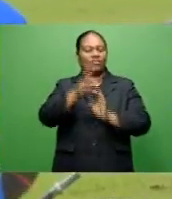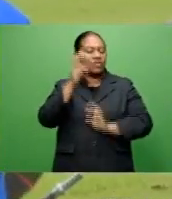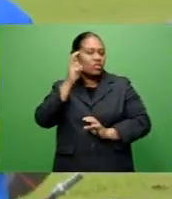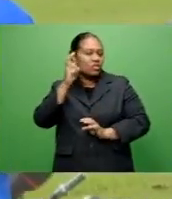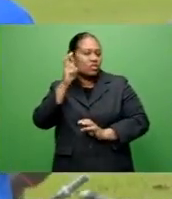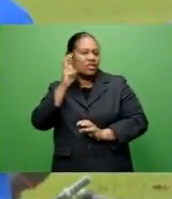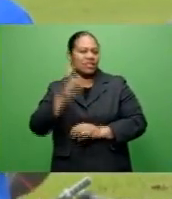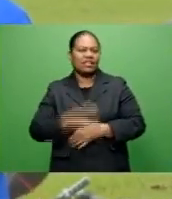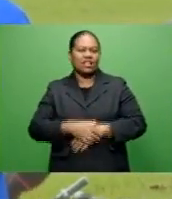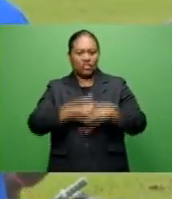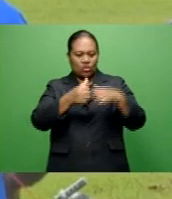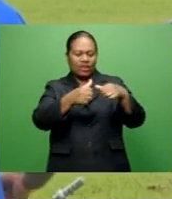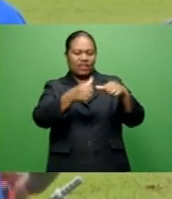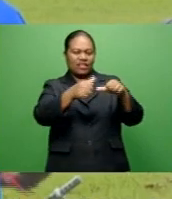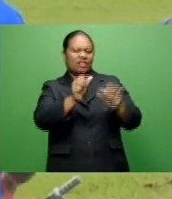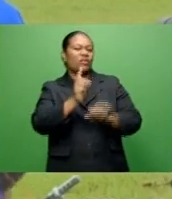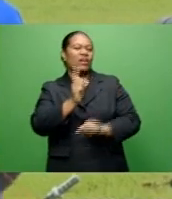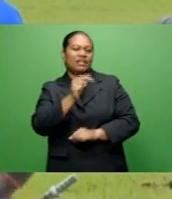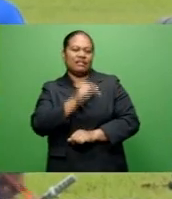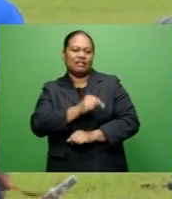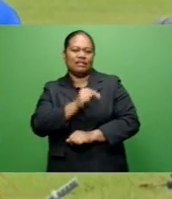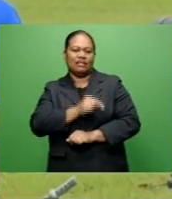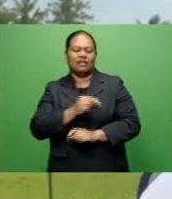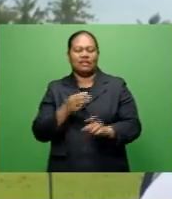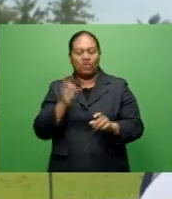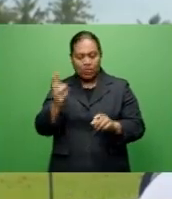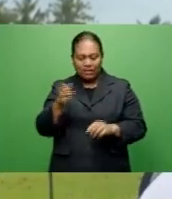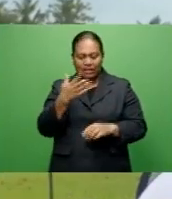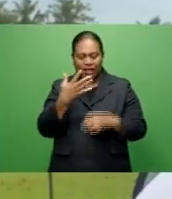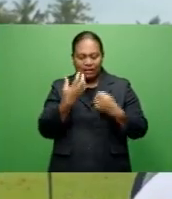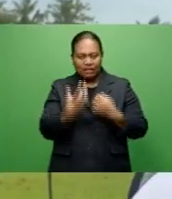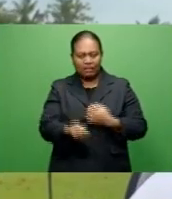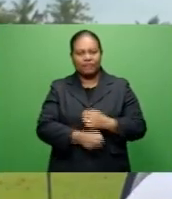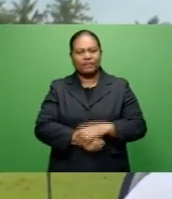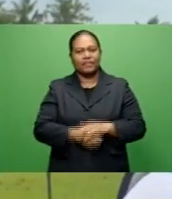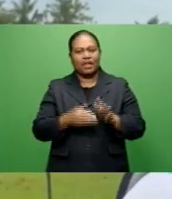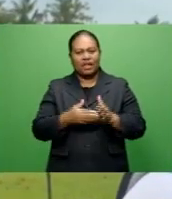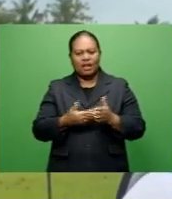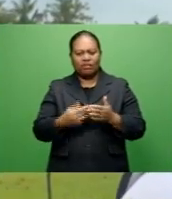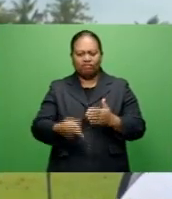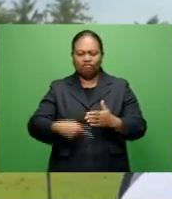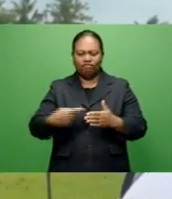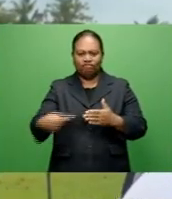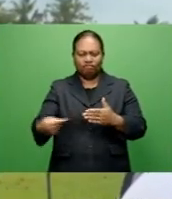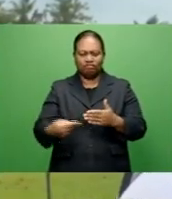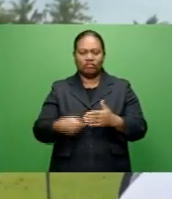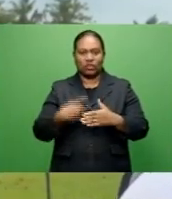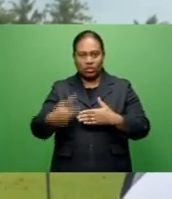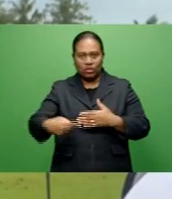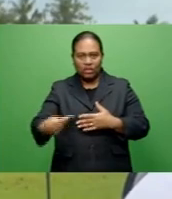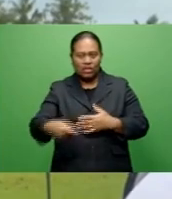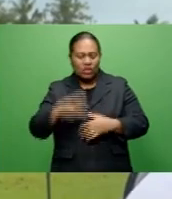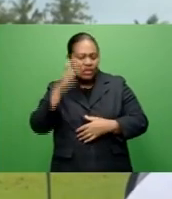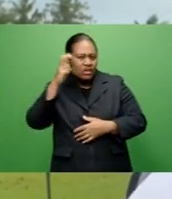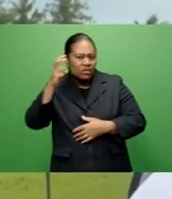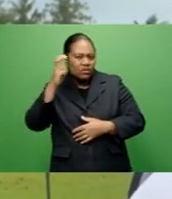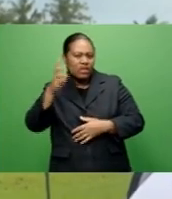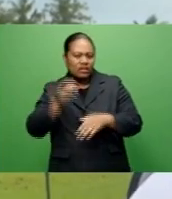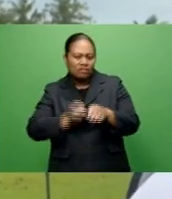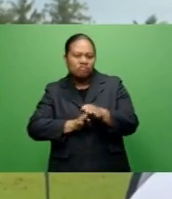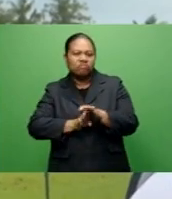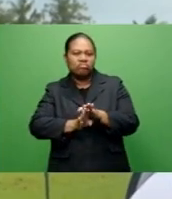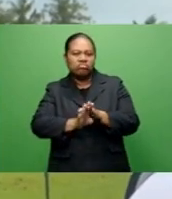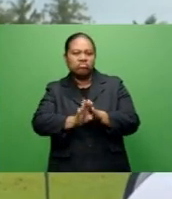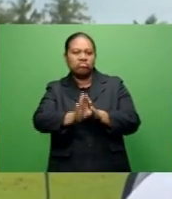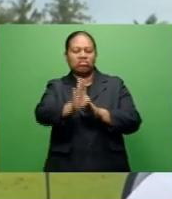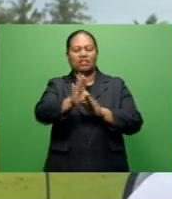to achieve the much-needed result. As we move forward, as the demands of training increase in addition